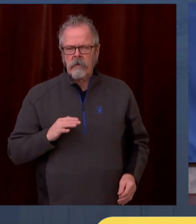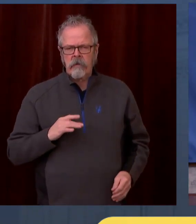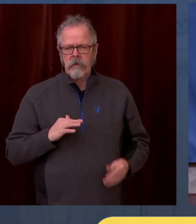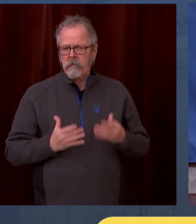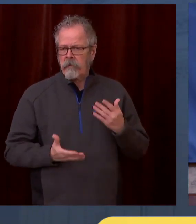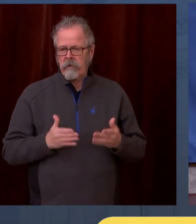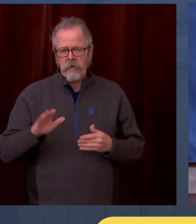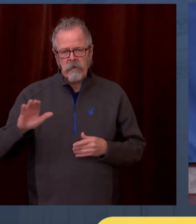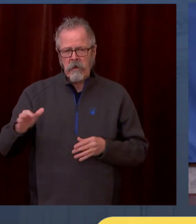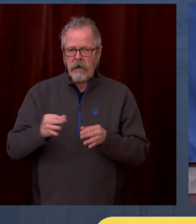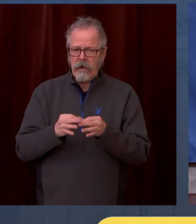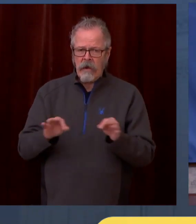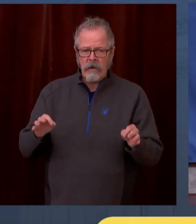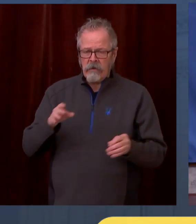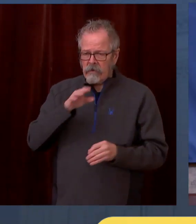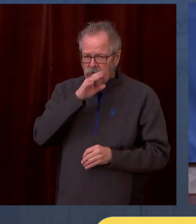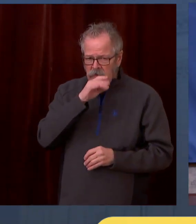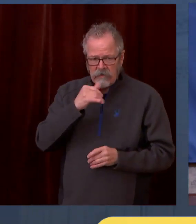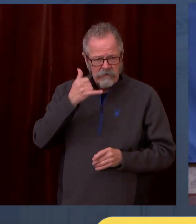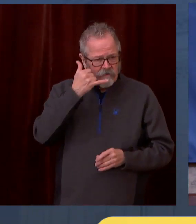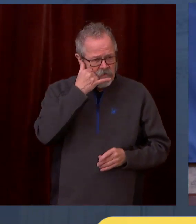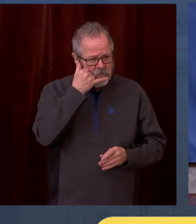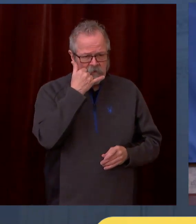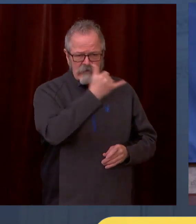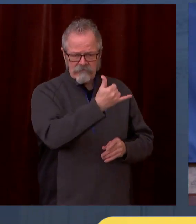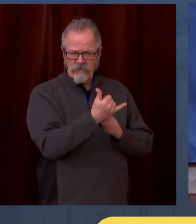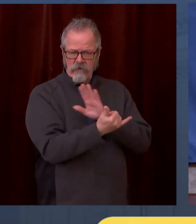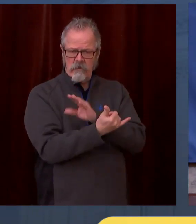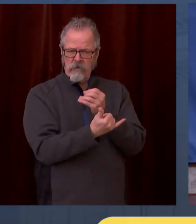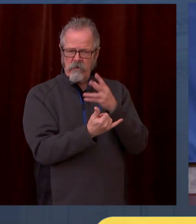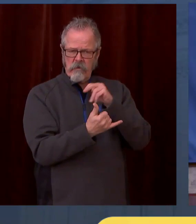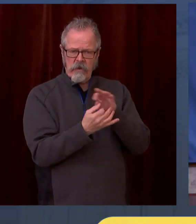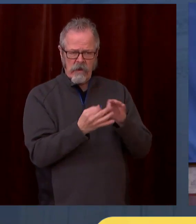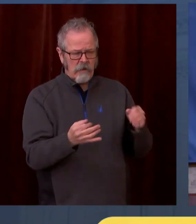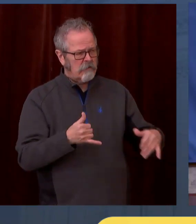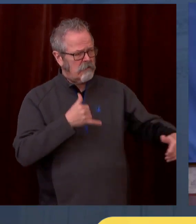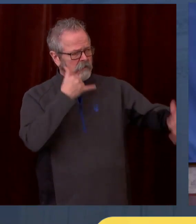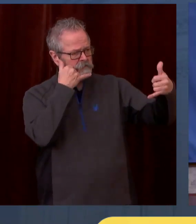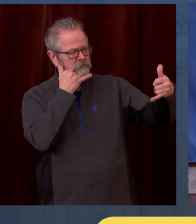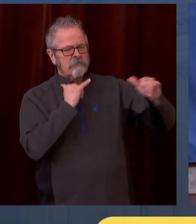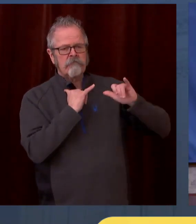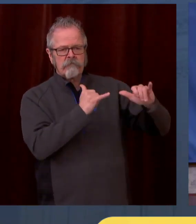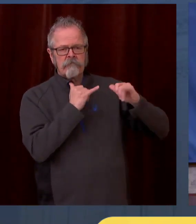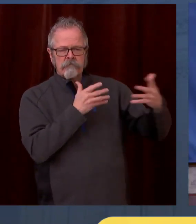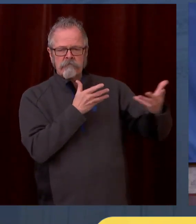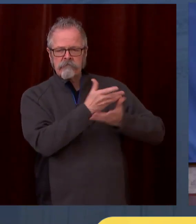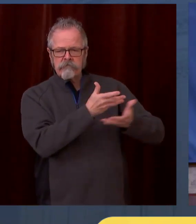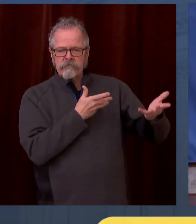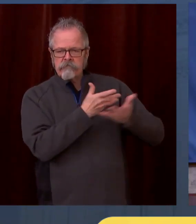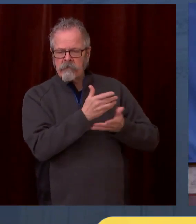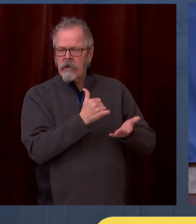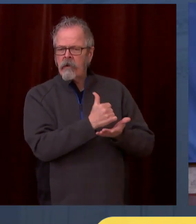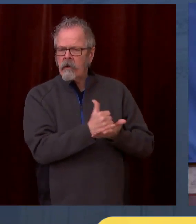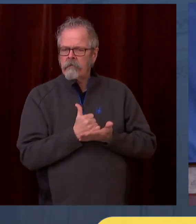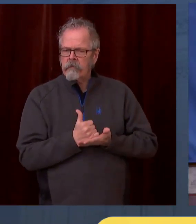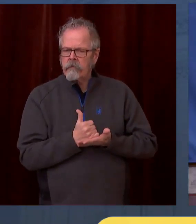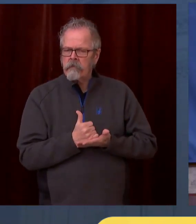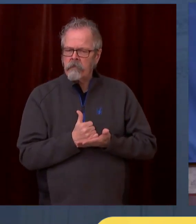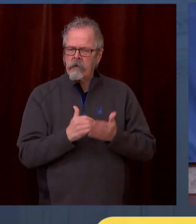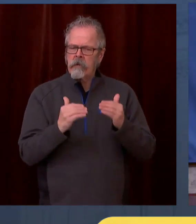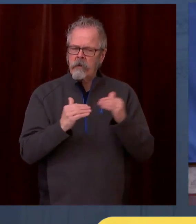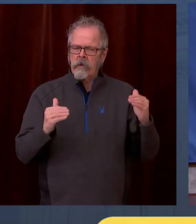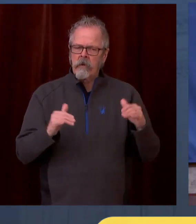got people standing by for multiple languages to help get that appointment. This is designed to improve equity. And I'm really glad this is happening.